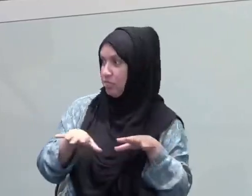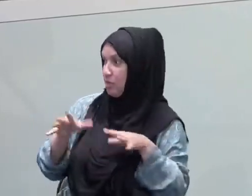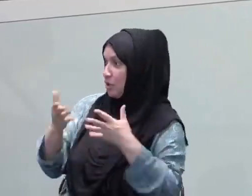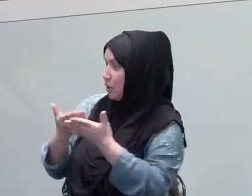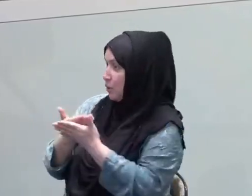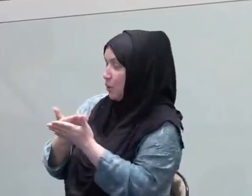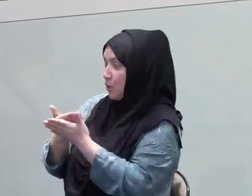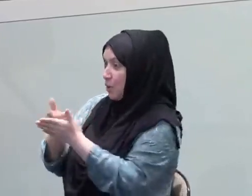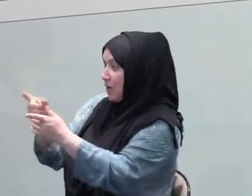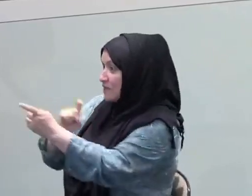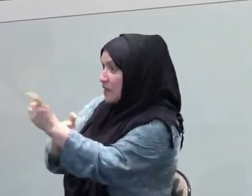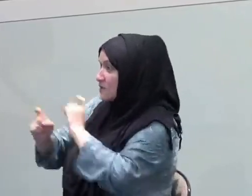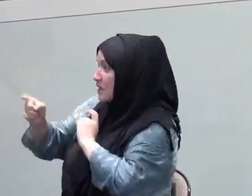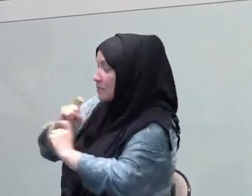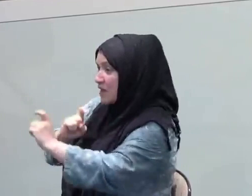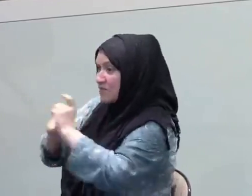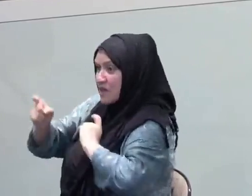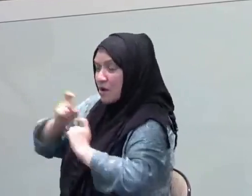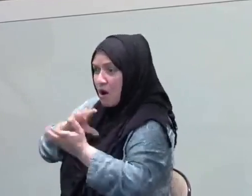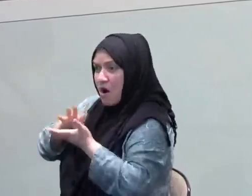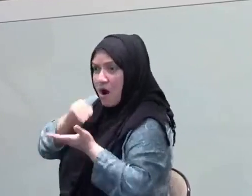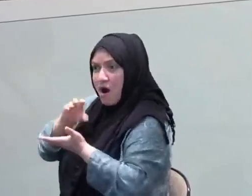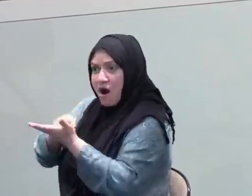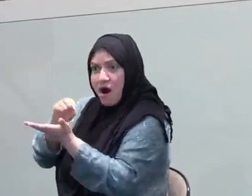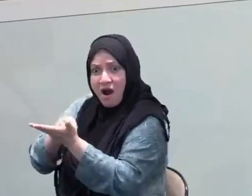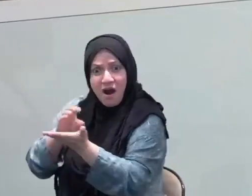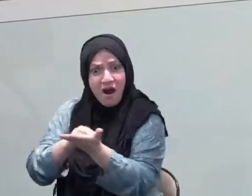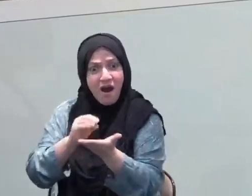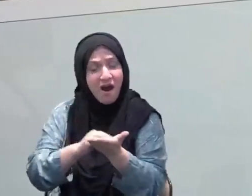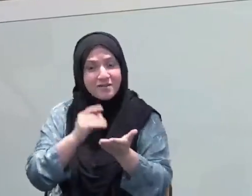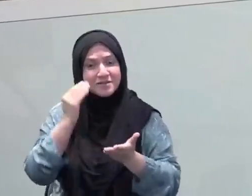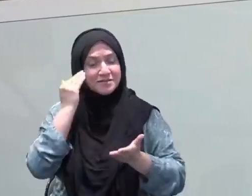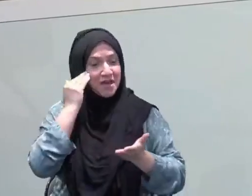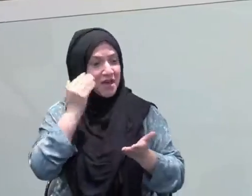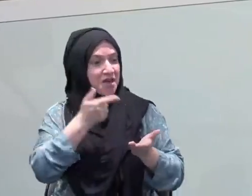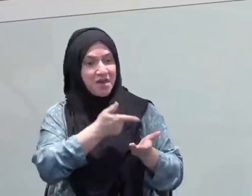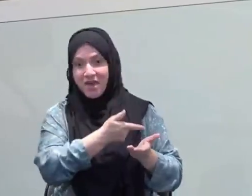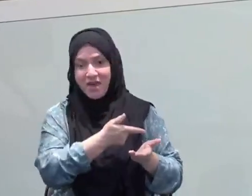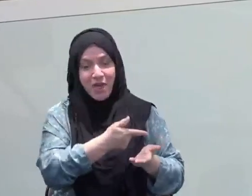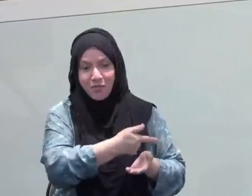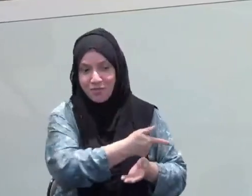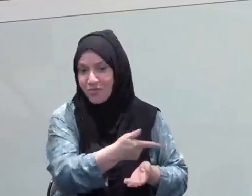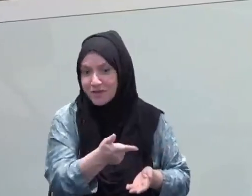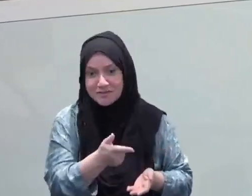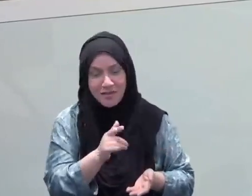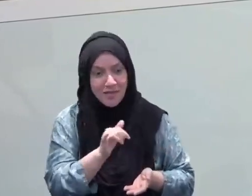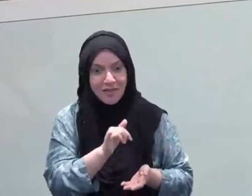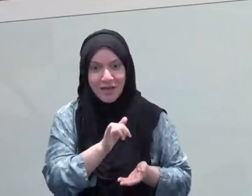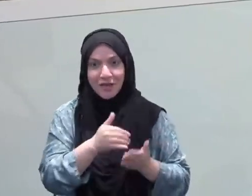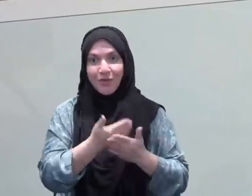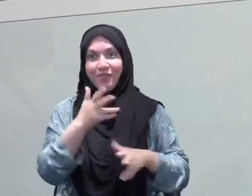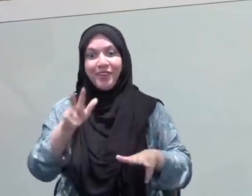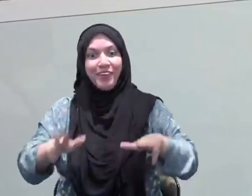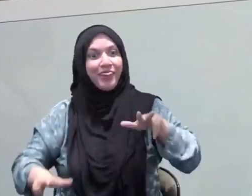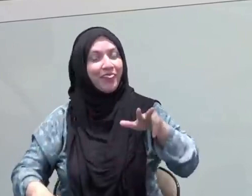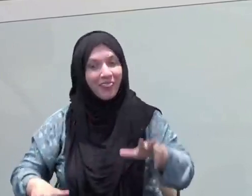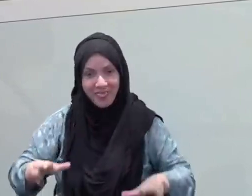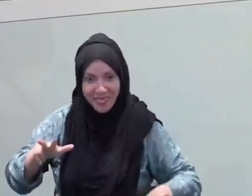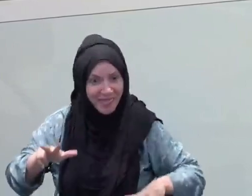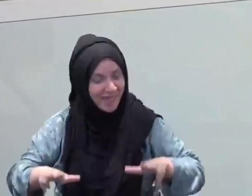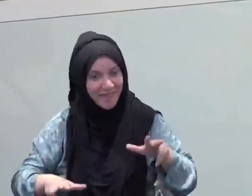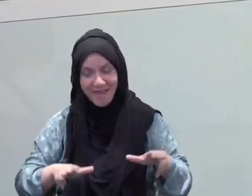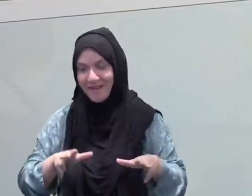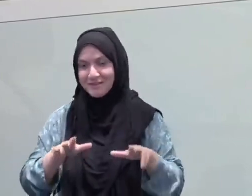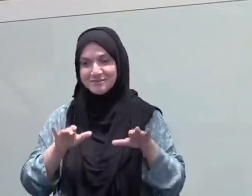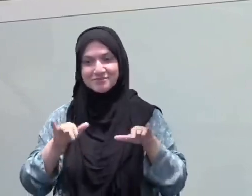read about the pious predecessors, you know what you don't find from them? You don't find that they were very stressed out in Ramadan, which I've noticed over the